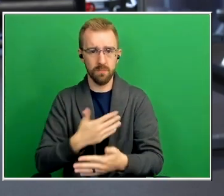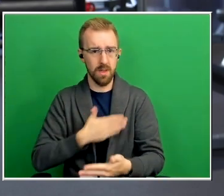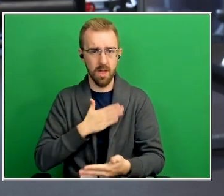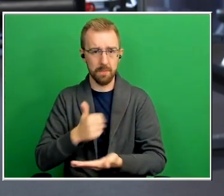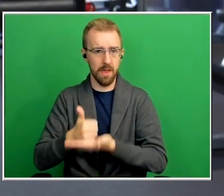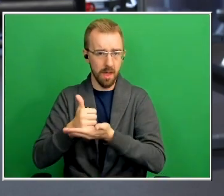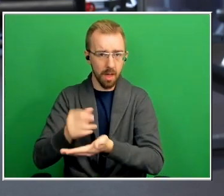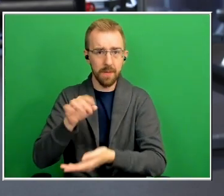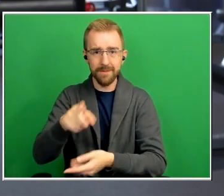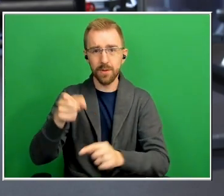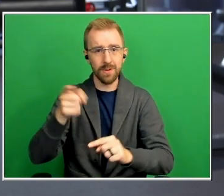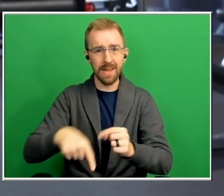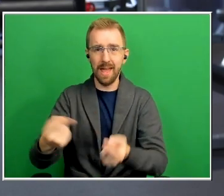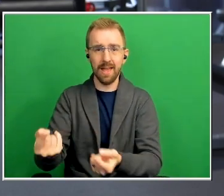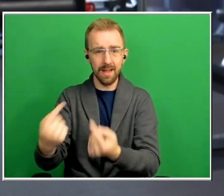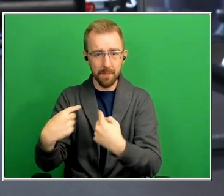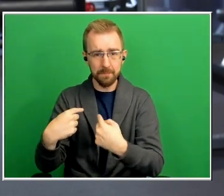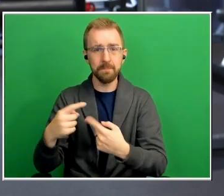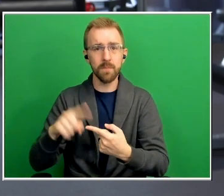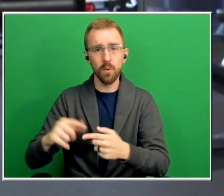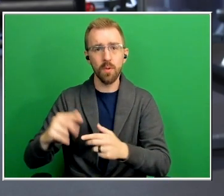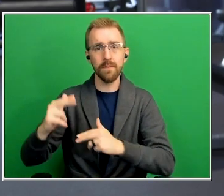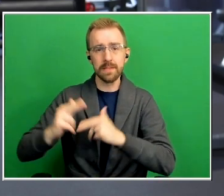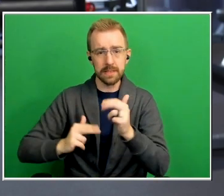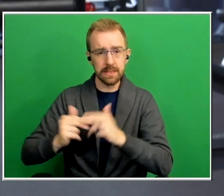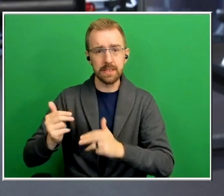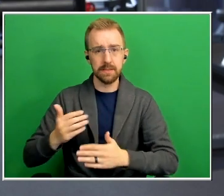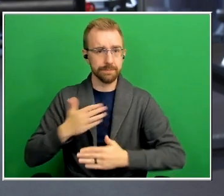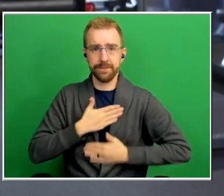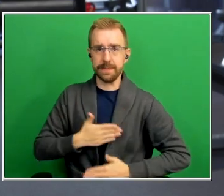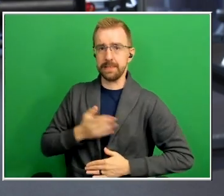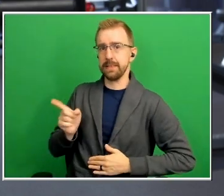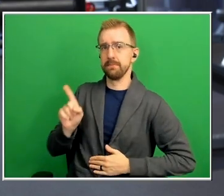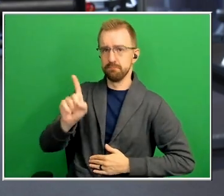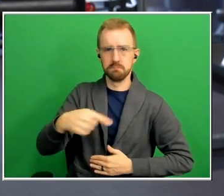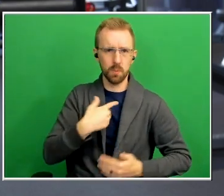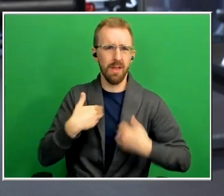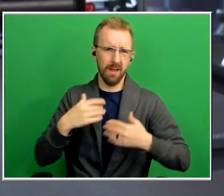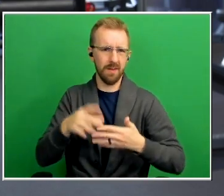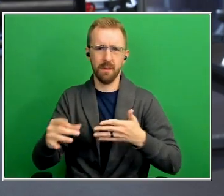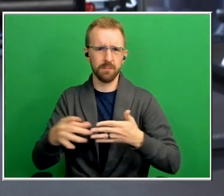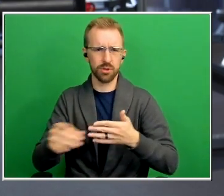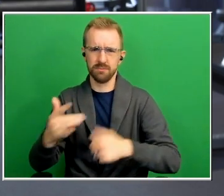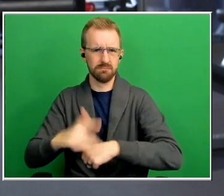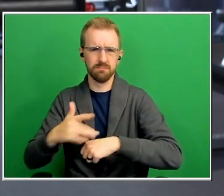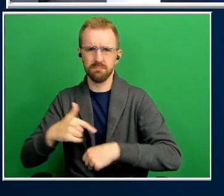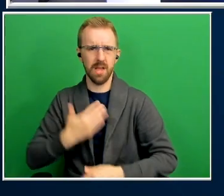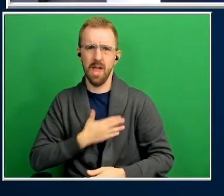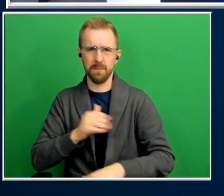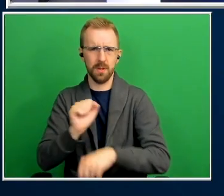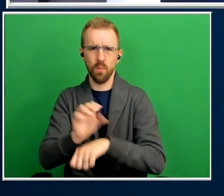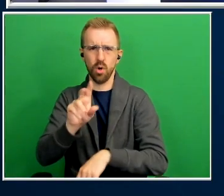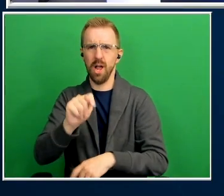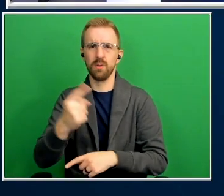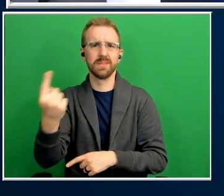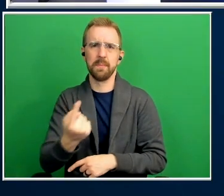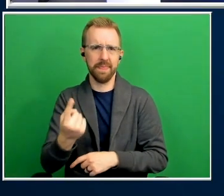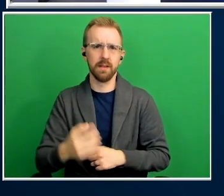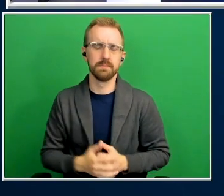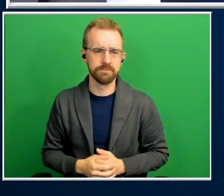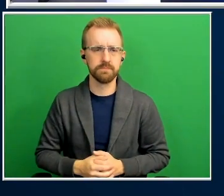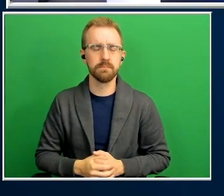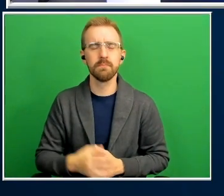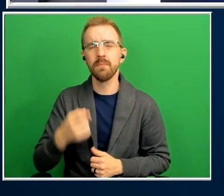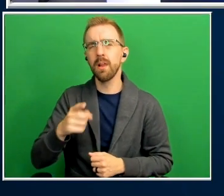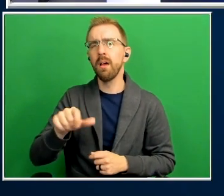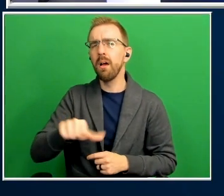out to our facility physically we always have options for you and we'd be happy to work something out for you jeremy also has a question joey